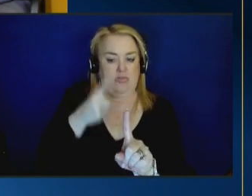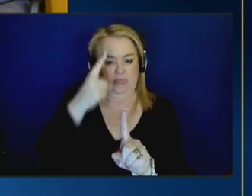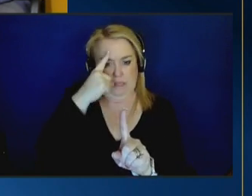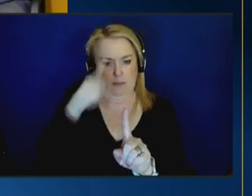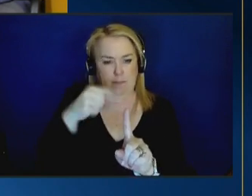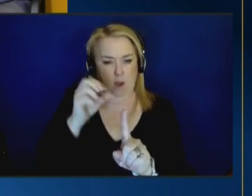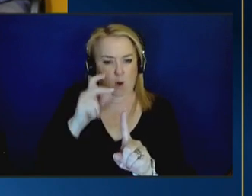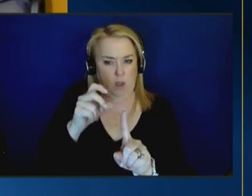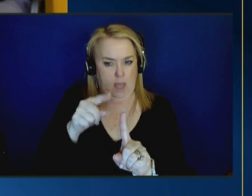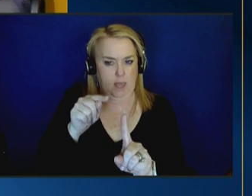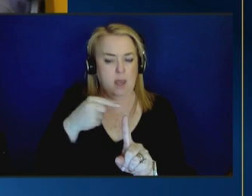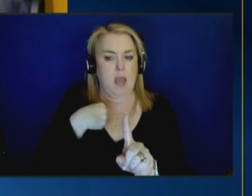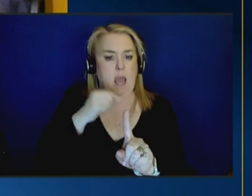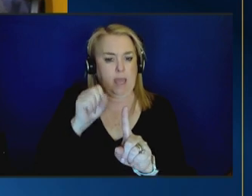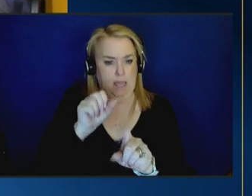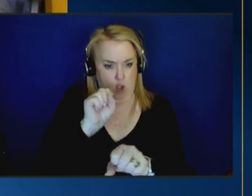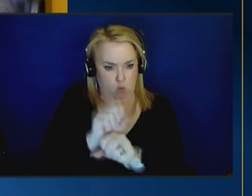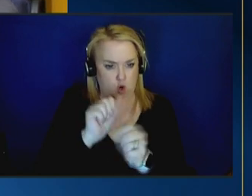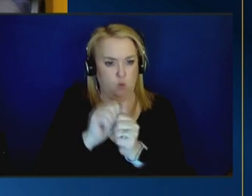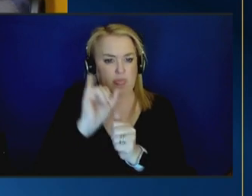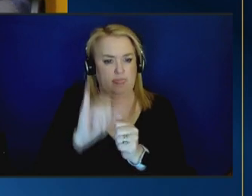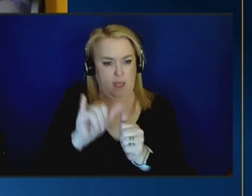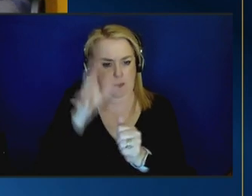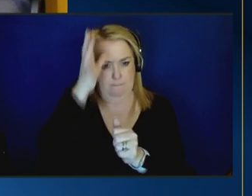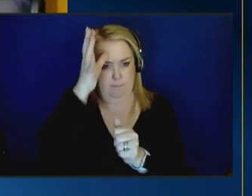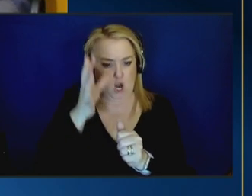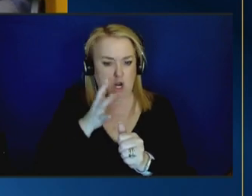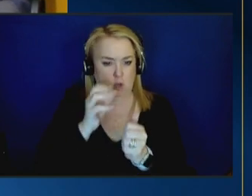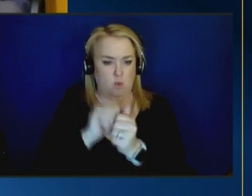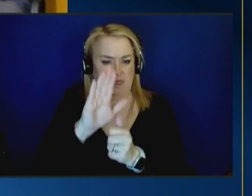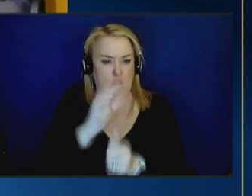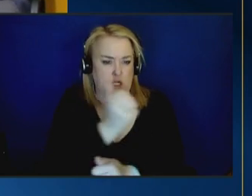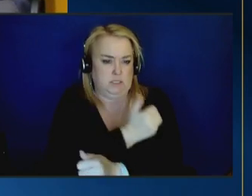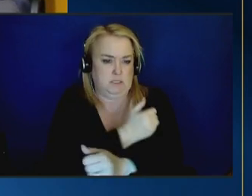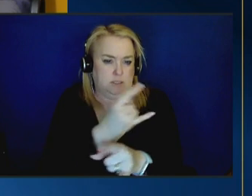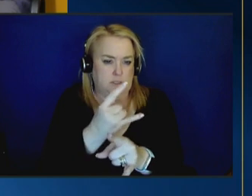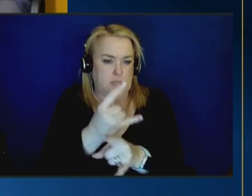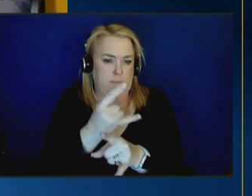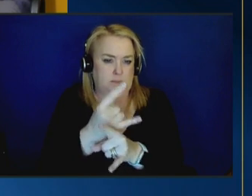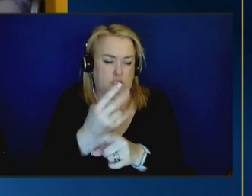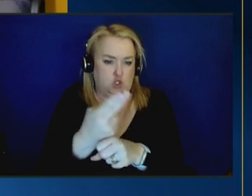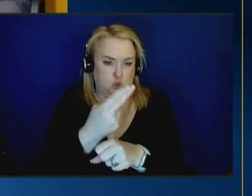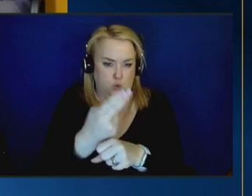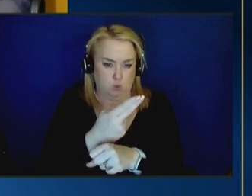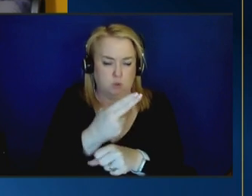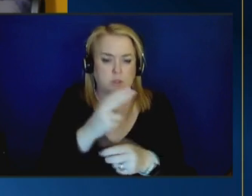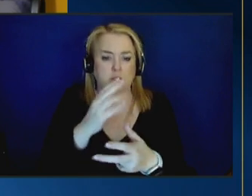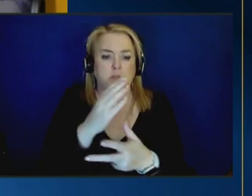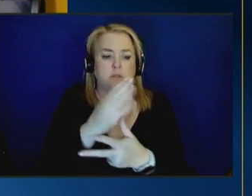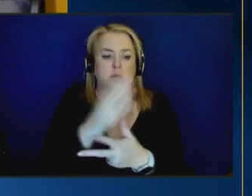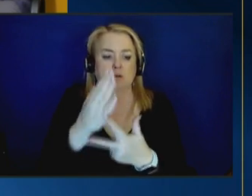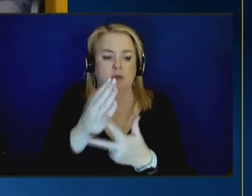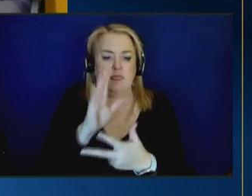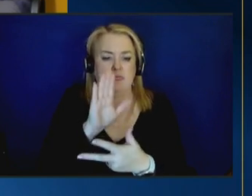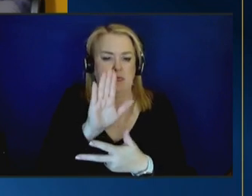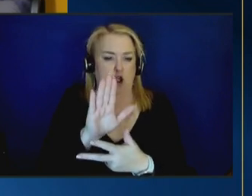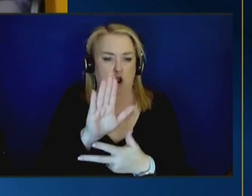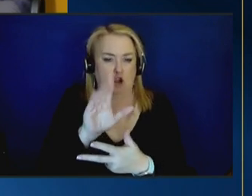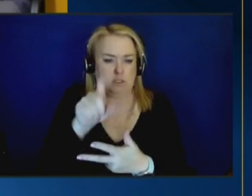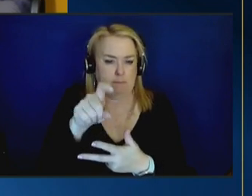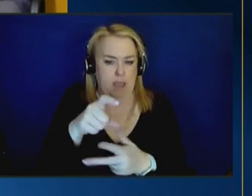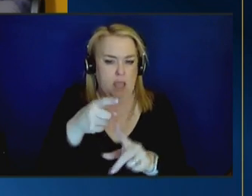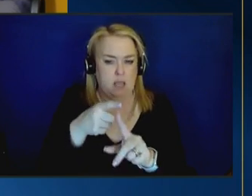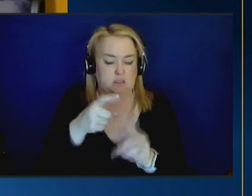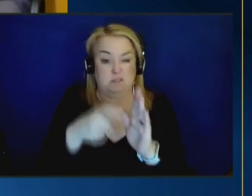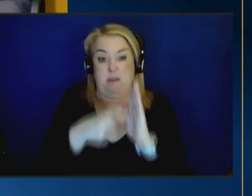i can intensively work with this parent on their substance use issue they have to continue to meet other demands from an entirely different agency to ensure